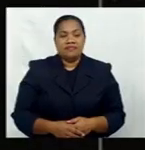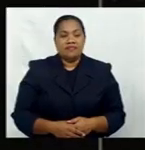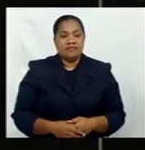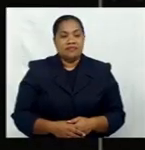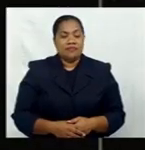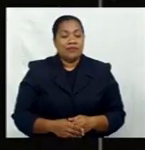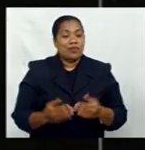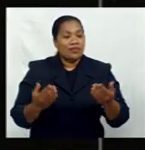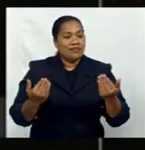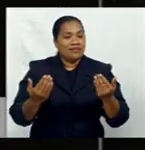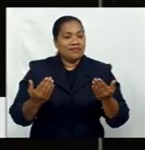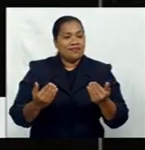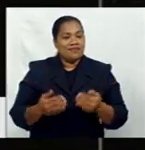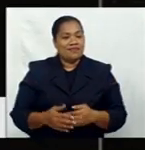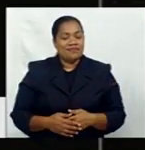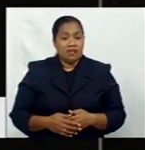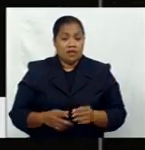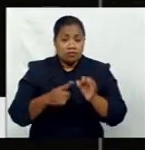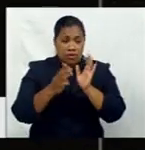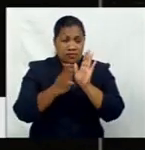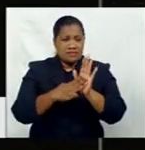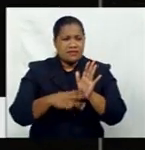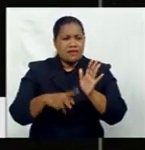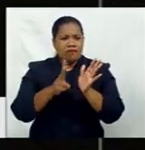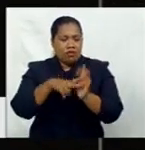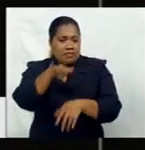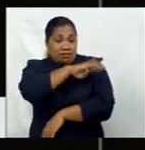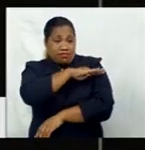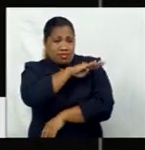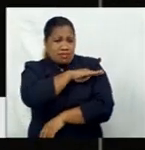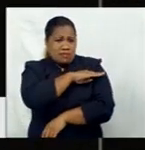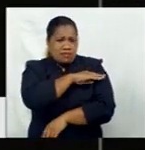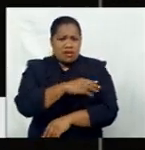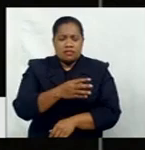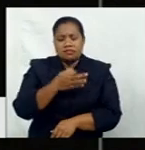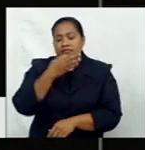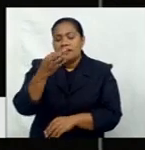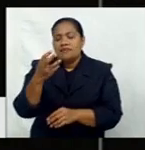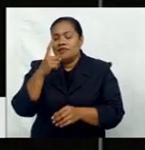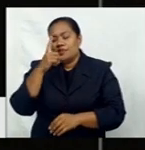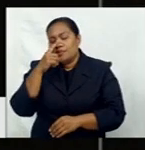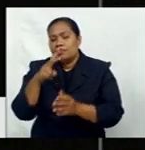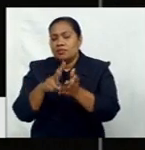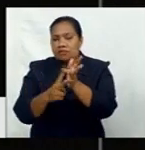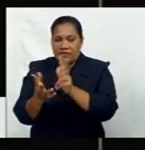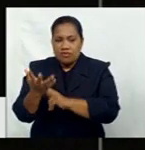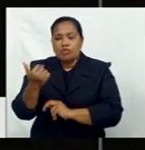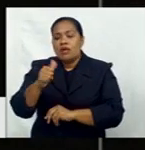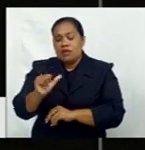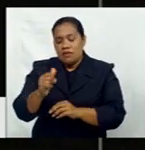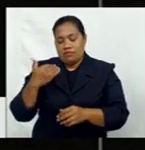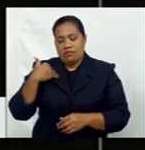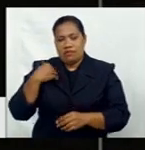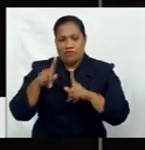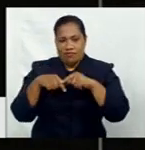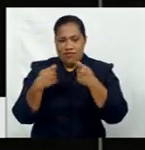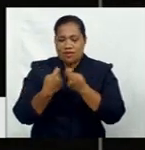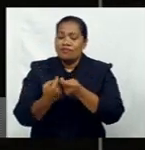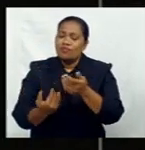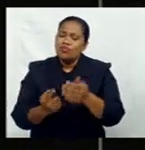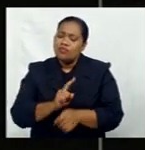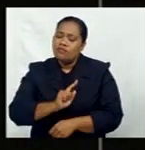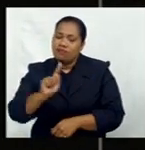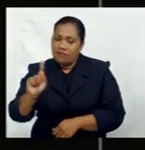Welcome back. Prime Minister Voreng Mbaini Marama is pleading with villagers to allow health teams to enter and conduct